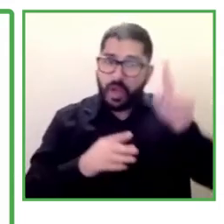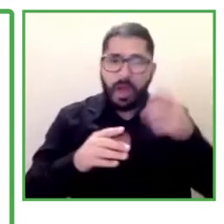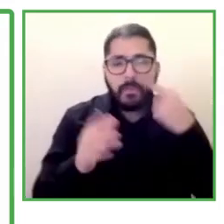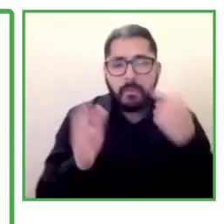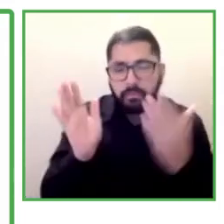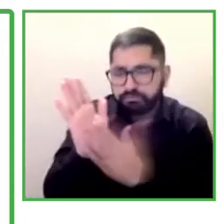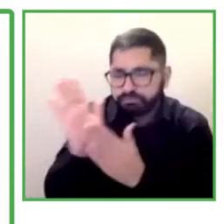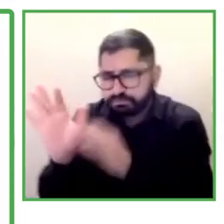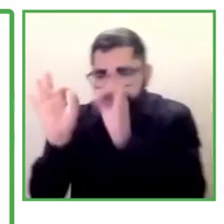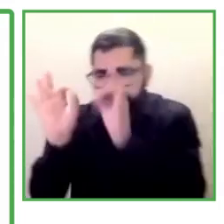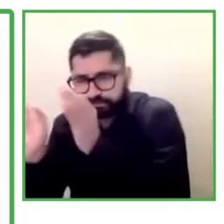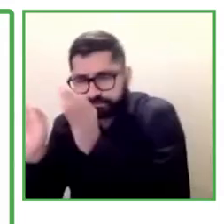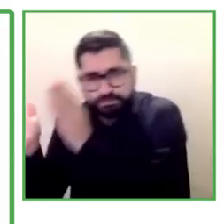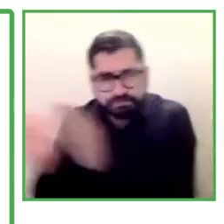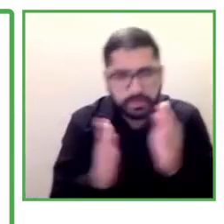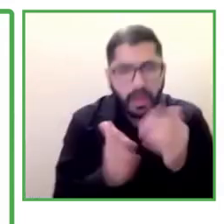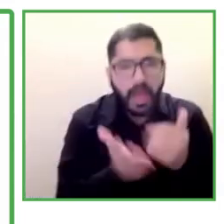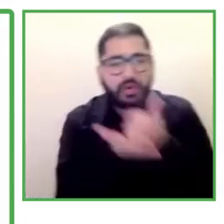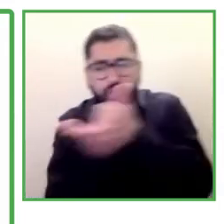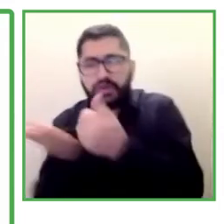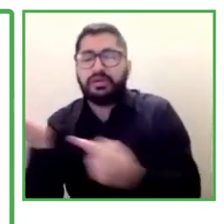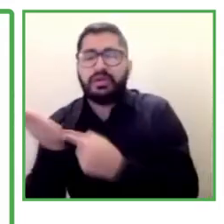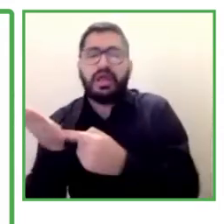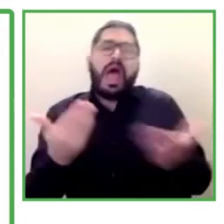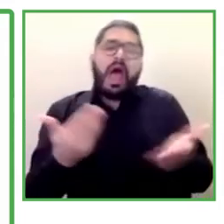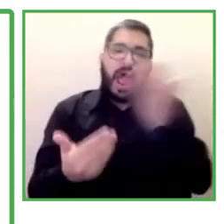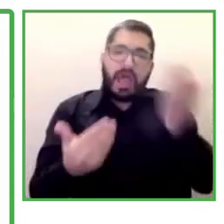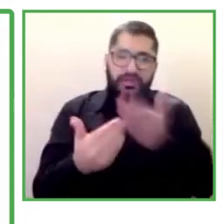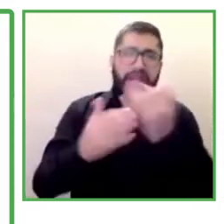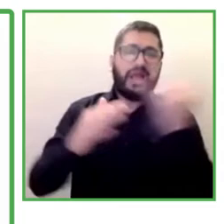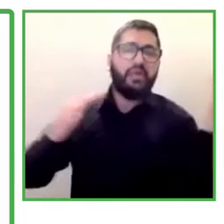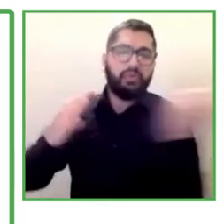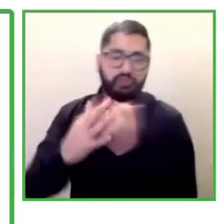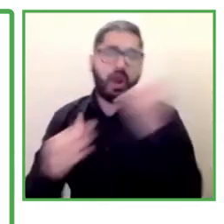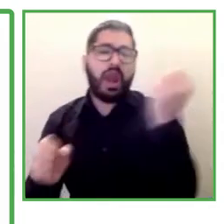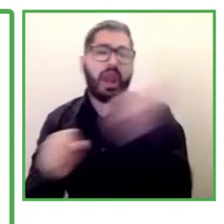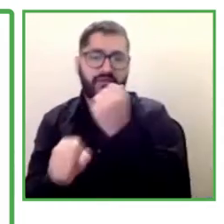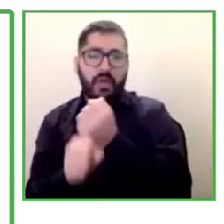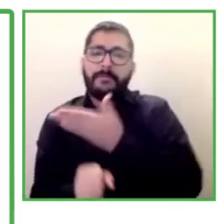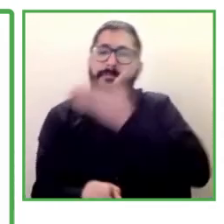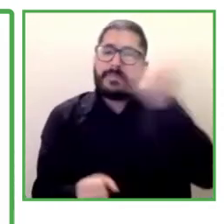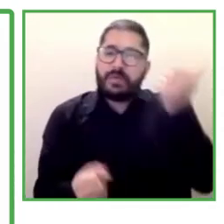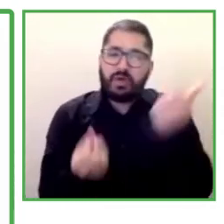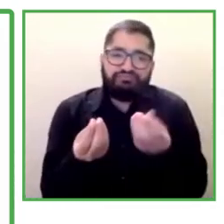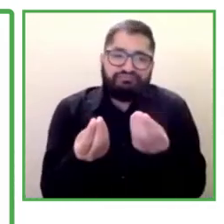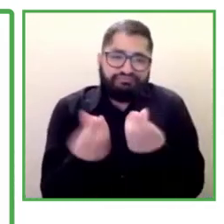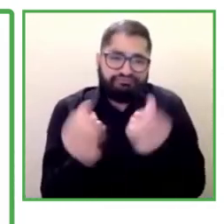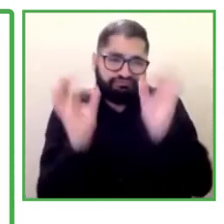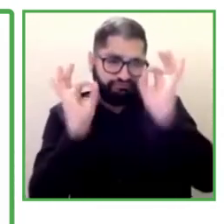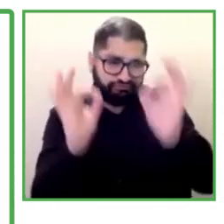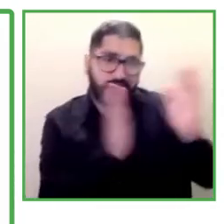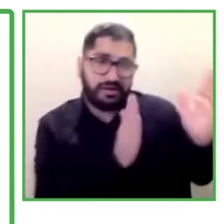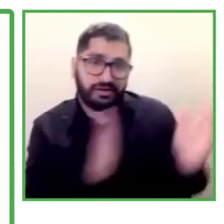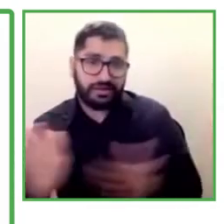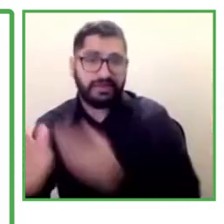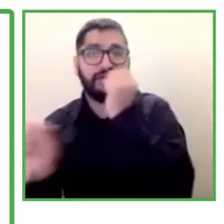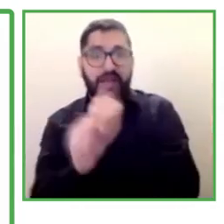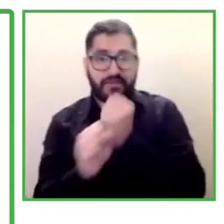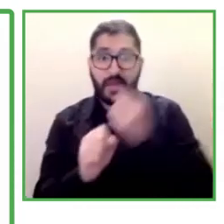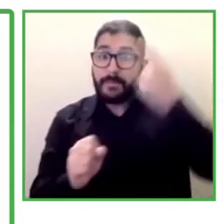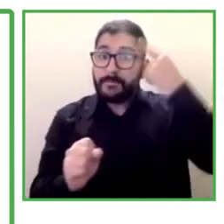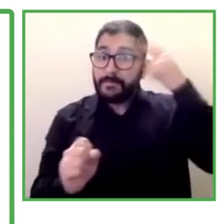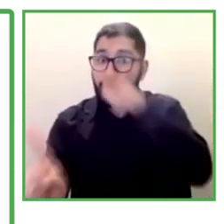to make inclusion faster and easier so that people can work in their